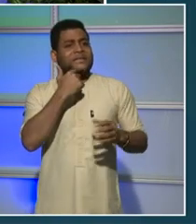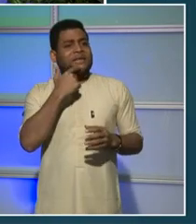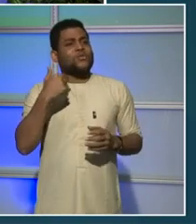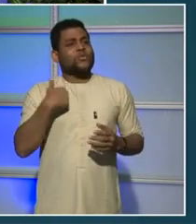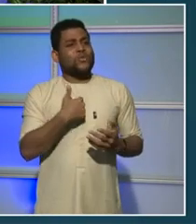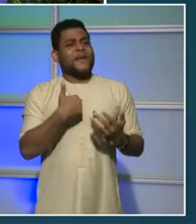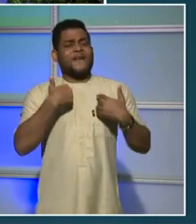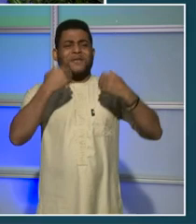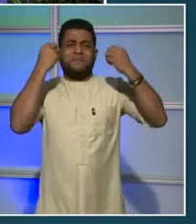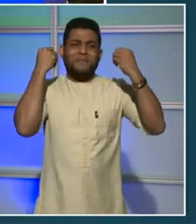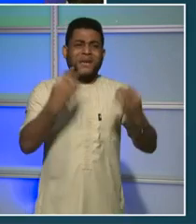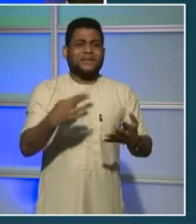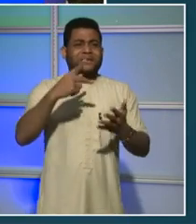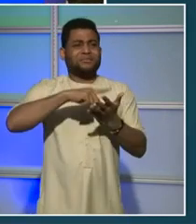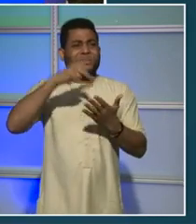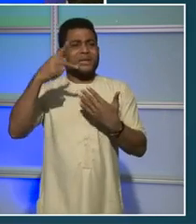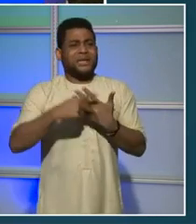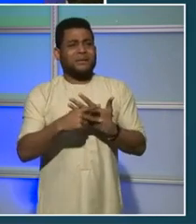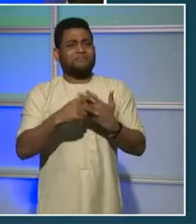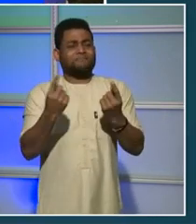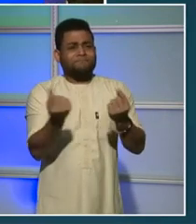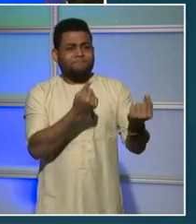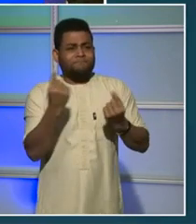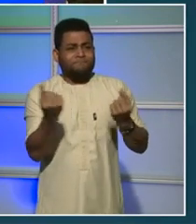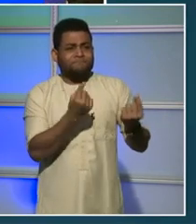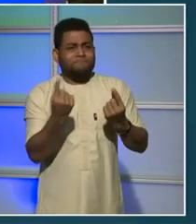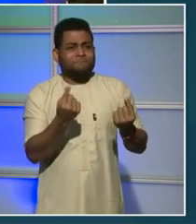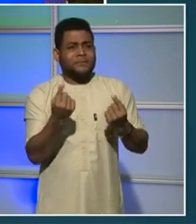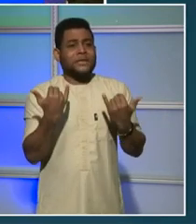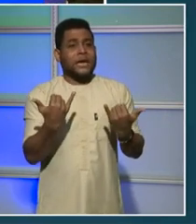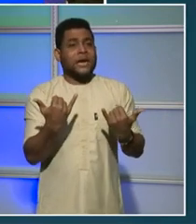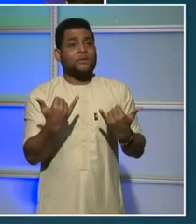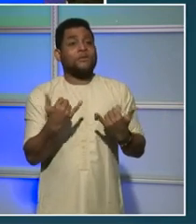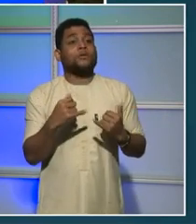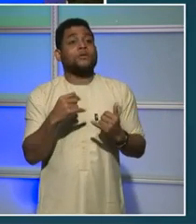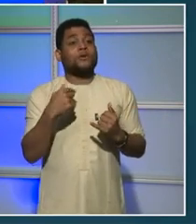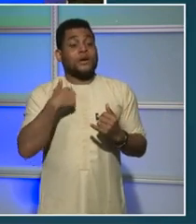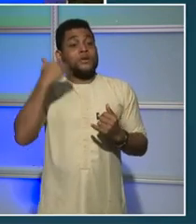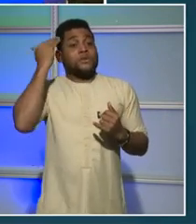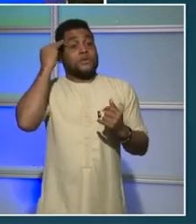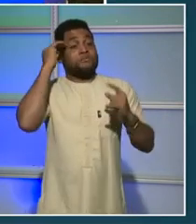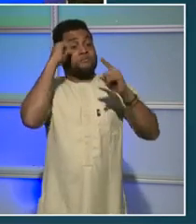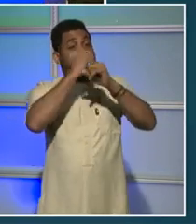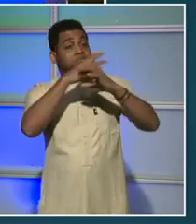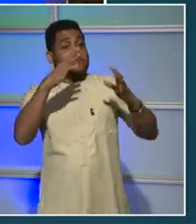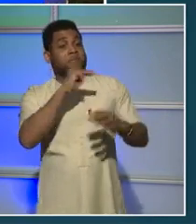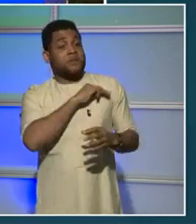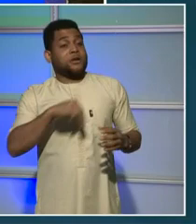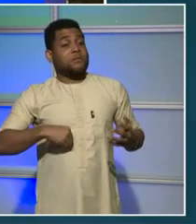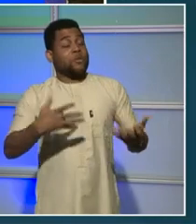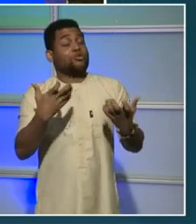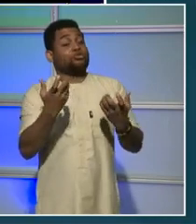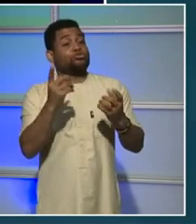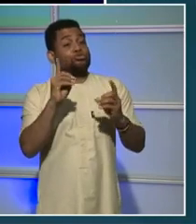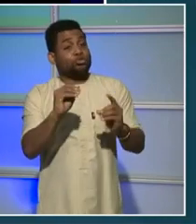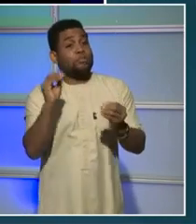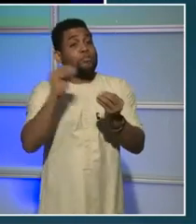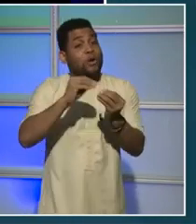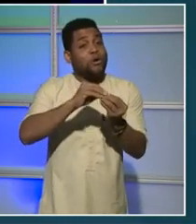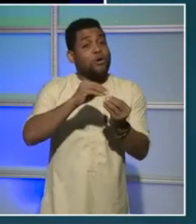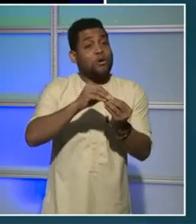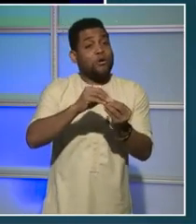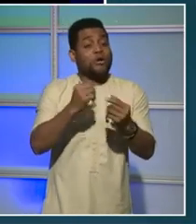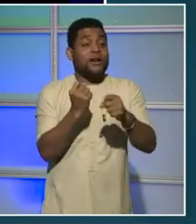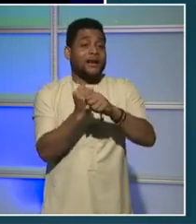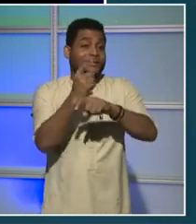We're pushing down on the accelerator on all of them, and I imagine the Mayor will want us to do even more in the next fiscal year. Yes, but it's important